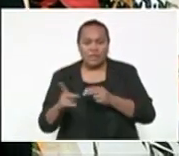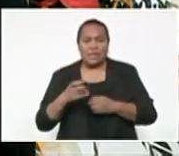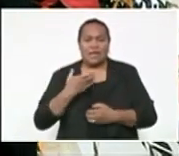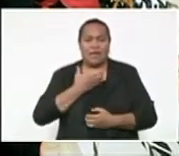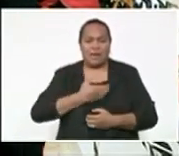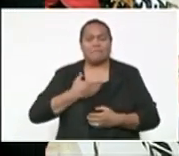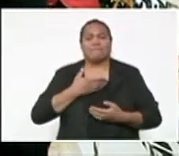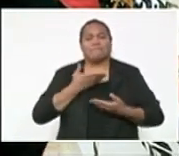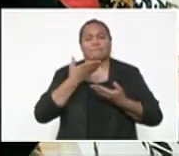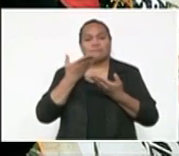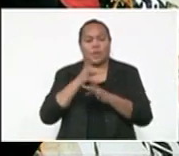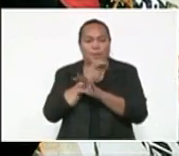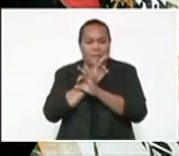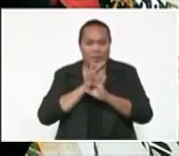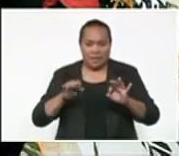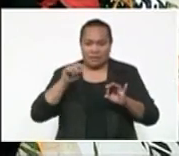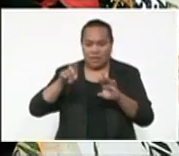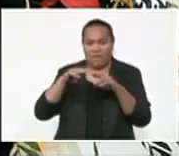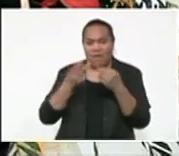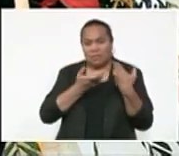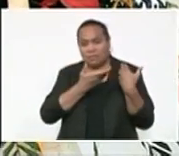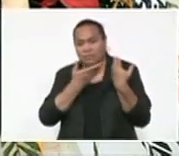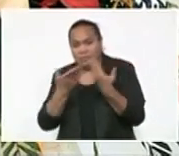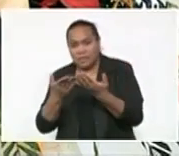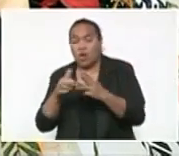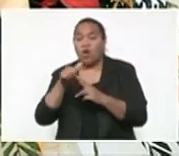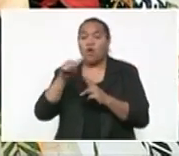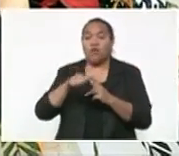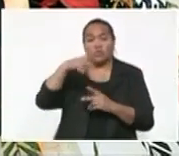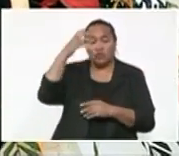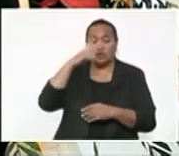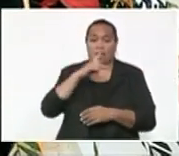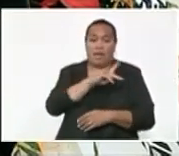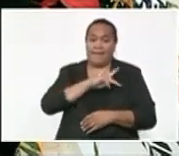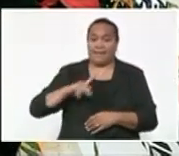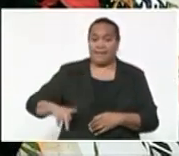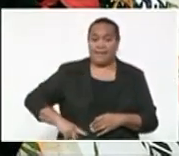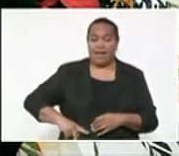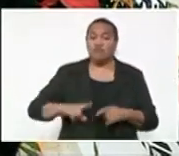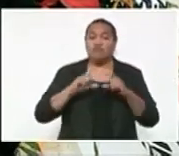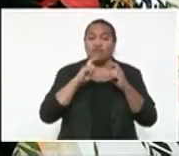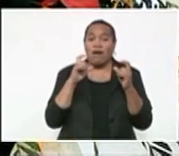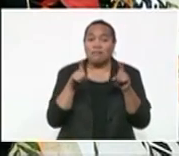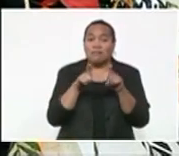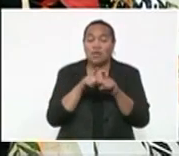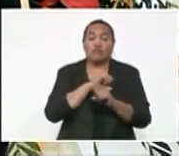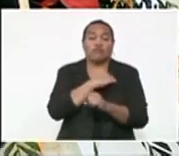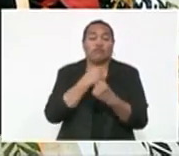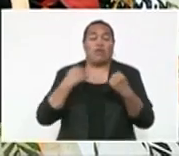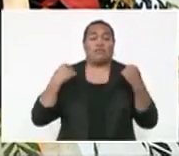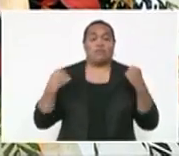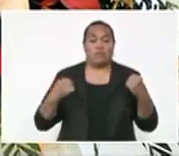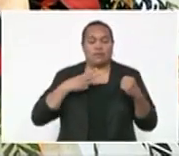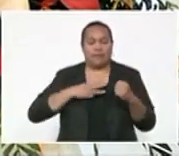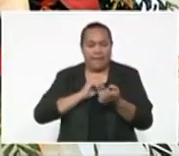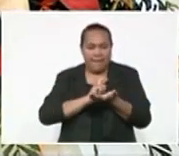peace on the royal family during this time and grant His Majesty King Charles III the strength of will and clarity